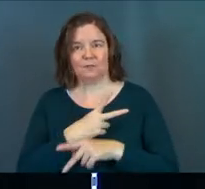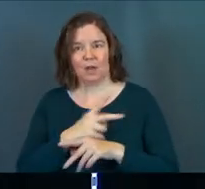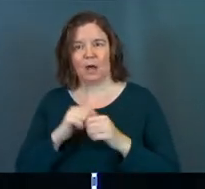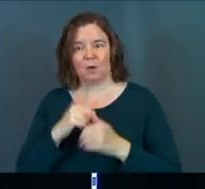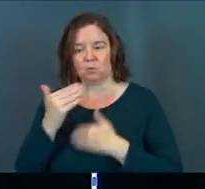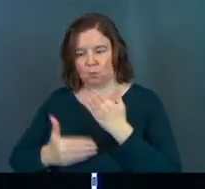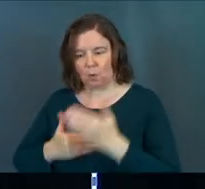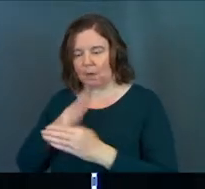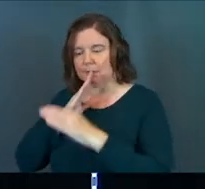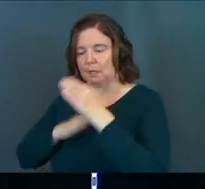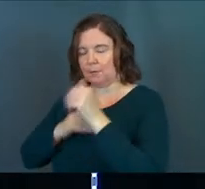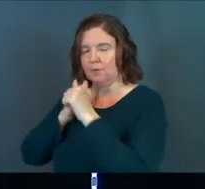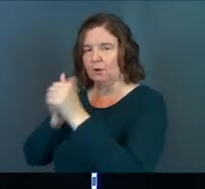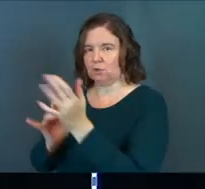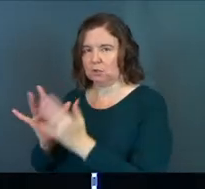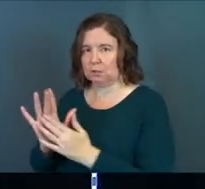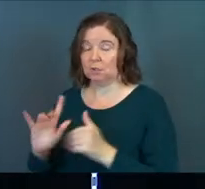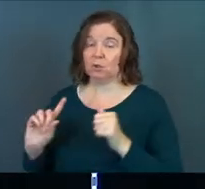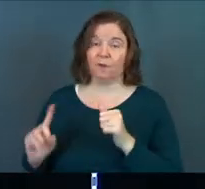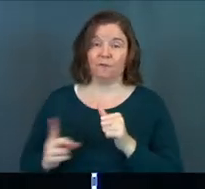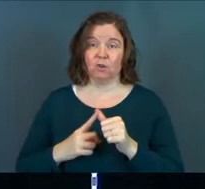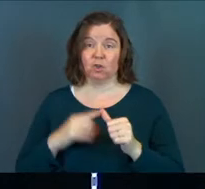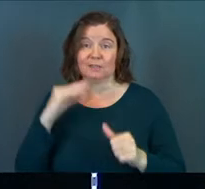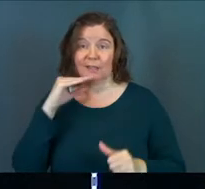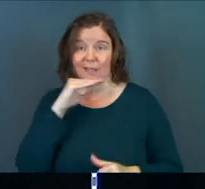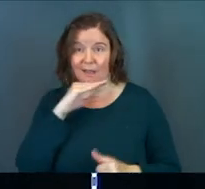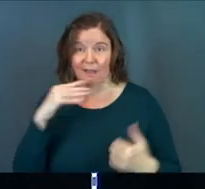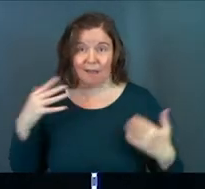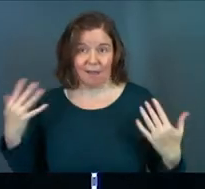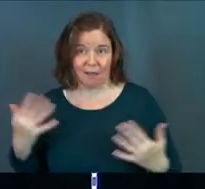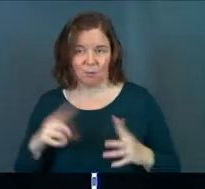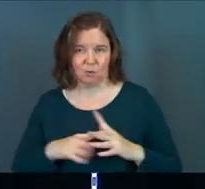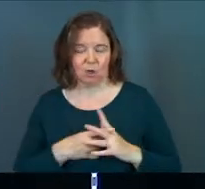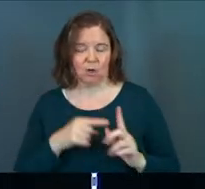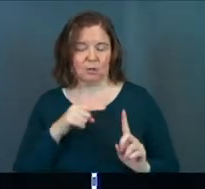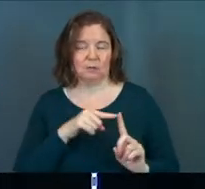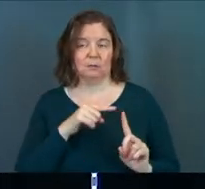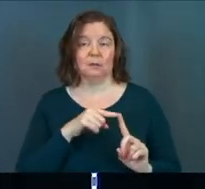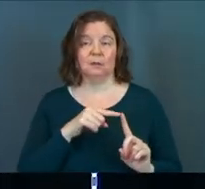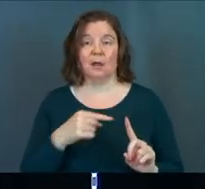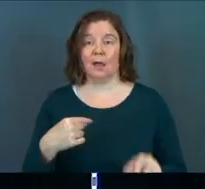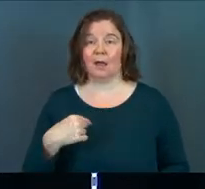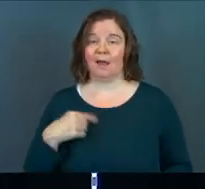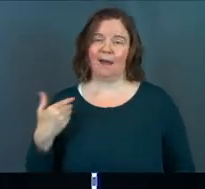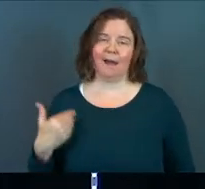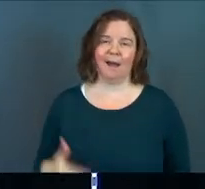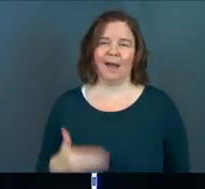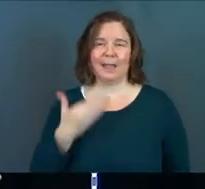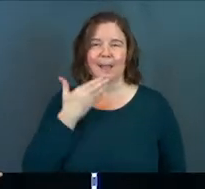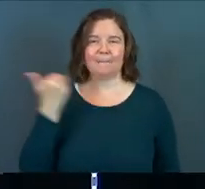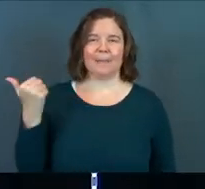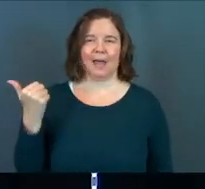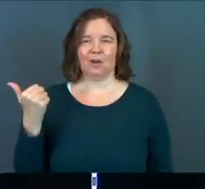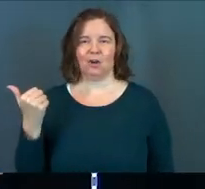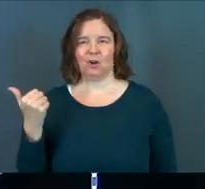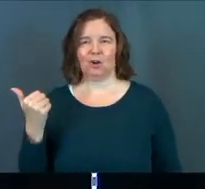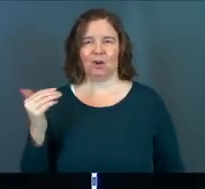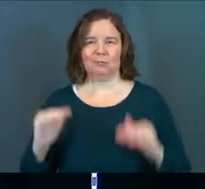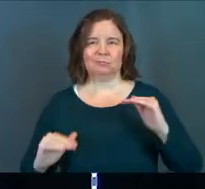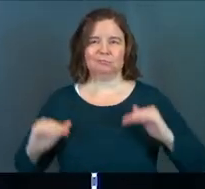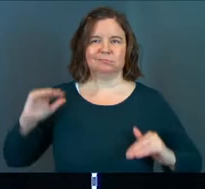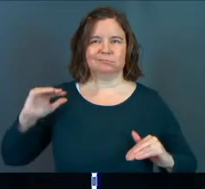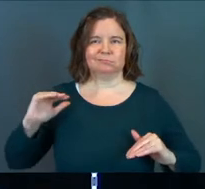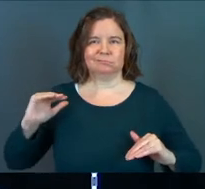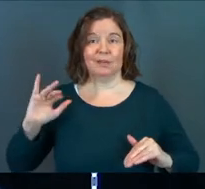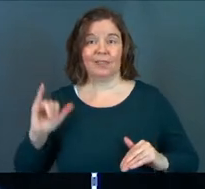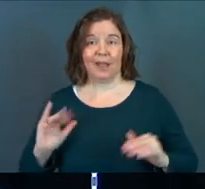Jesus. So the first one that I have, the first lie, okay? So we're going to start is, I am better than, okay?